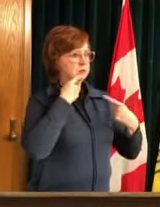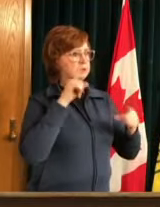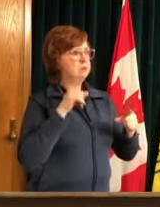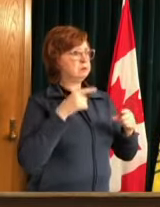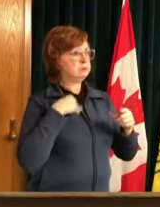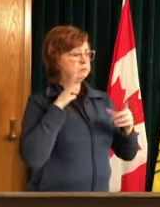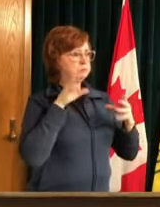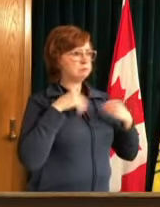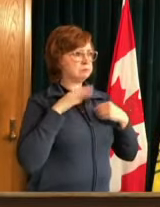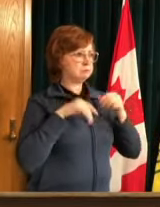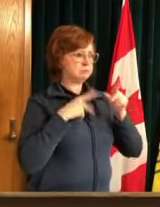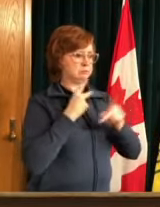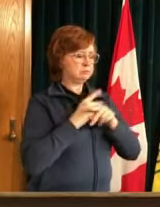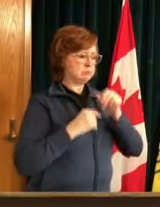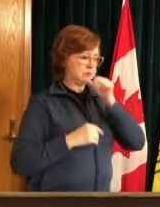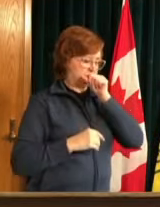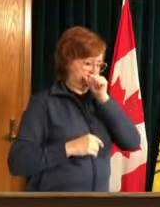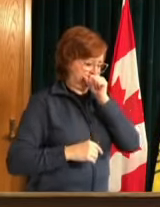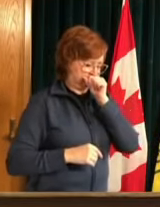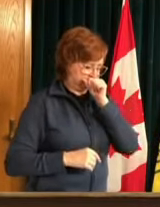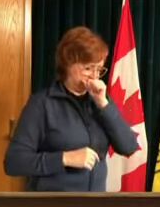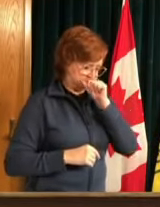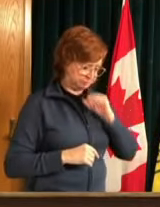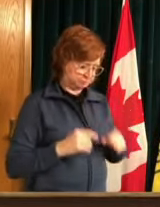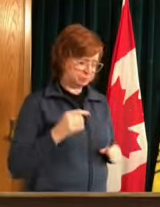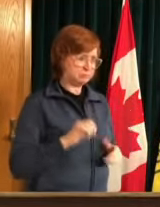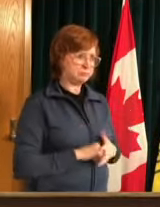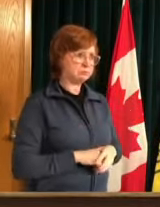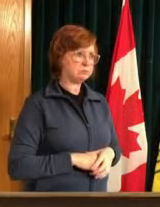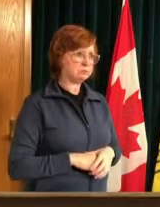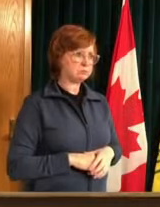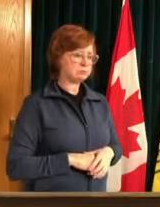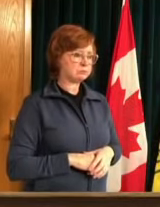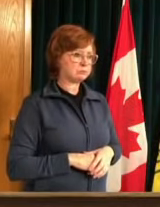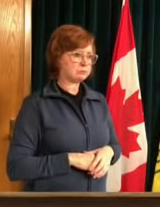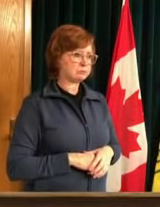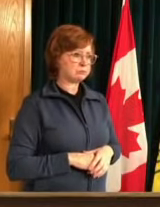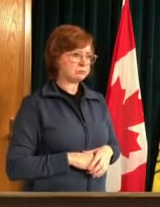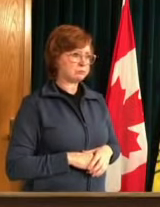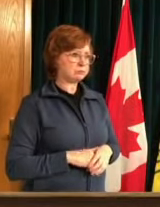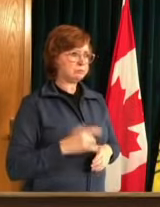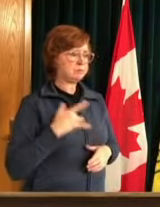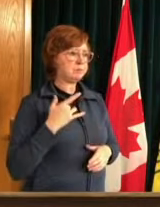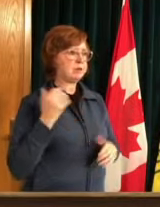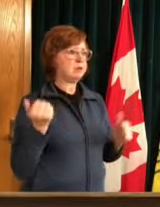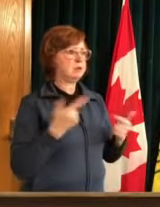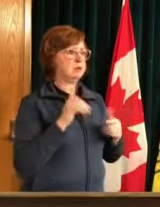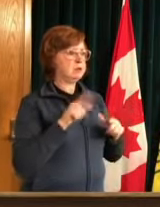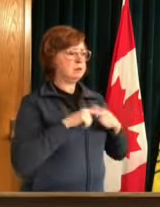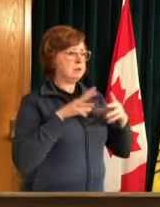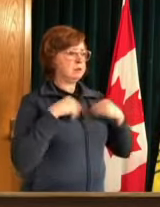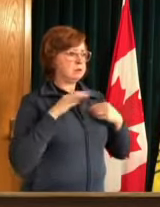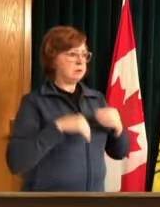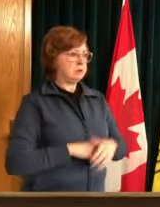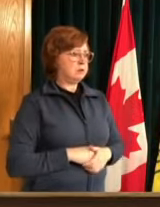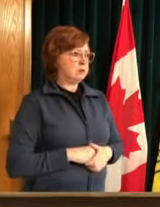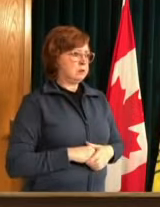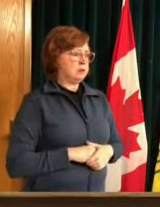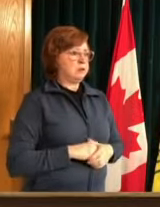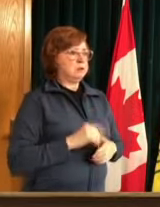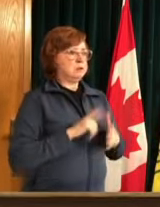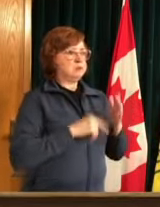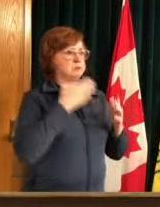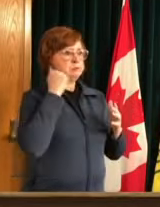that that vaccine if it's good enough for the prime minister i think canadians uh should should take a note from that um the the best clarity